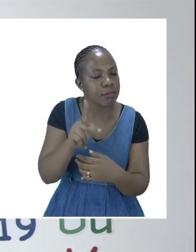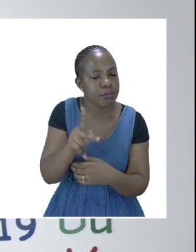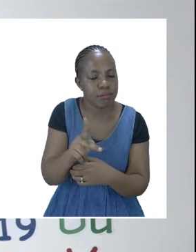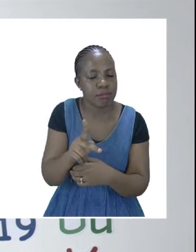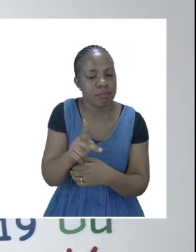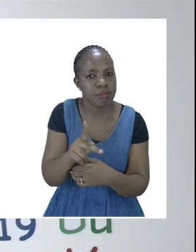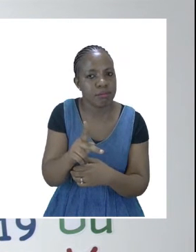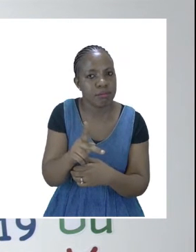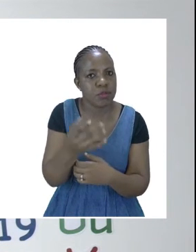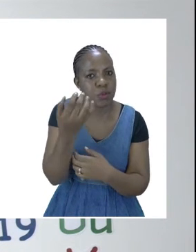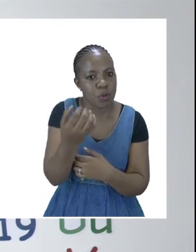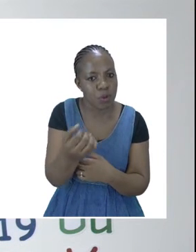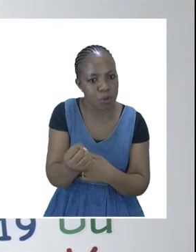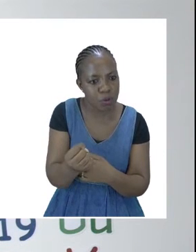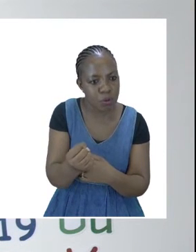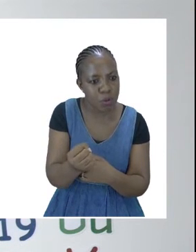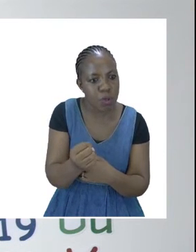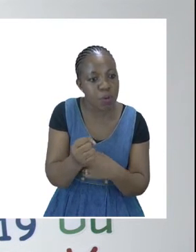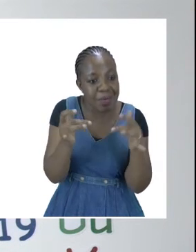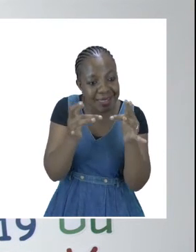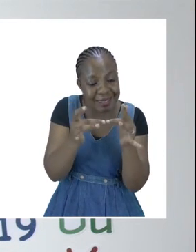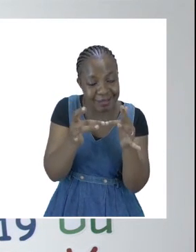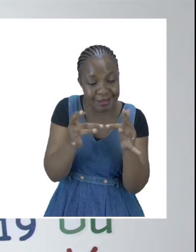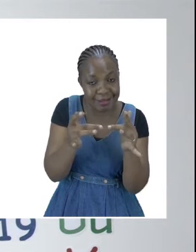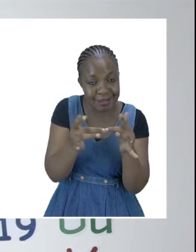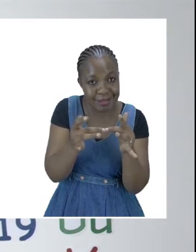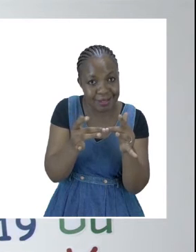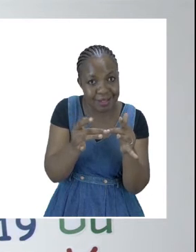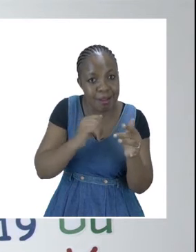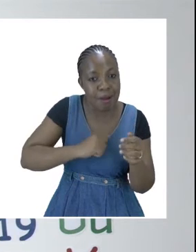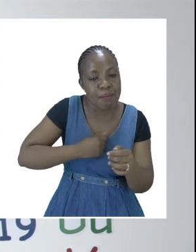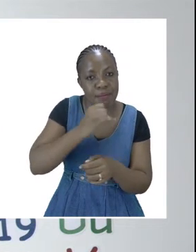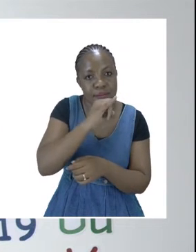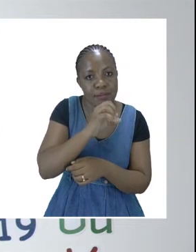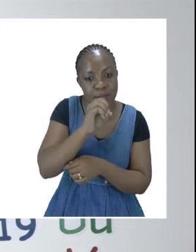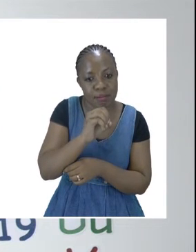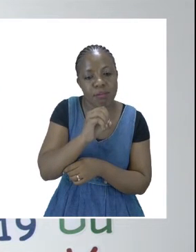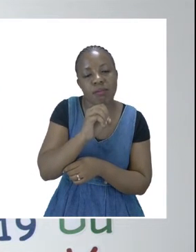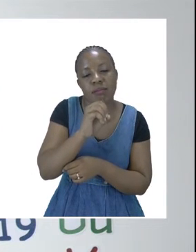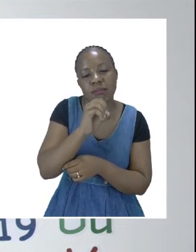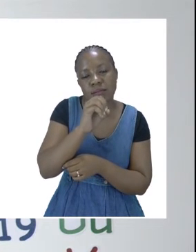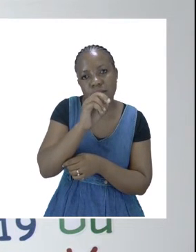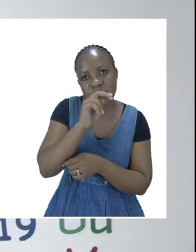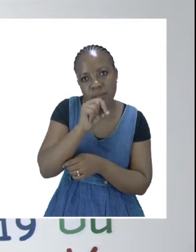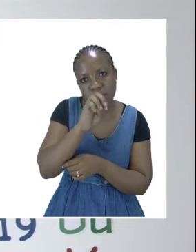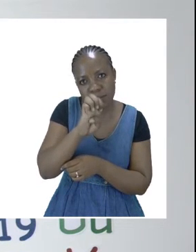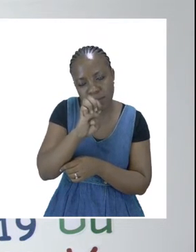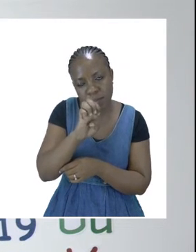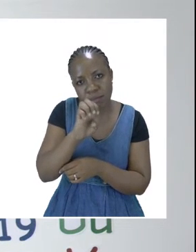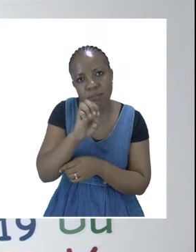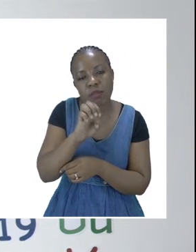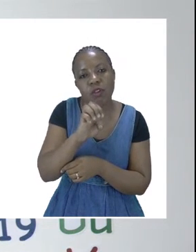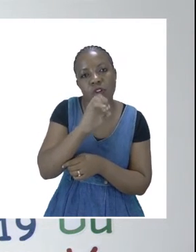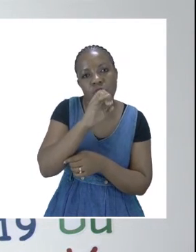are also available on our online platforms MyZone and ZOSHI Facebook pages and